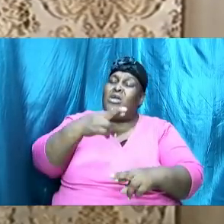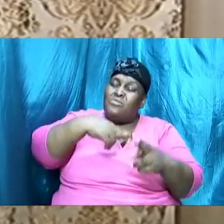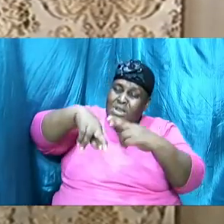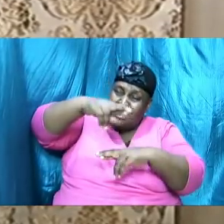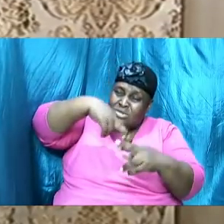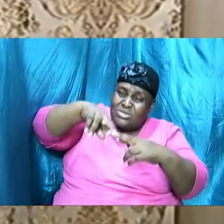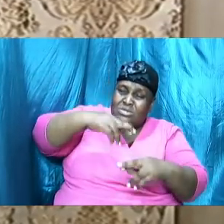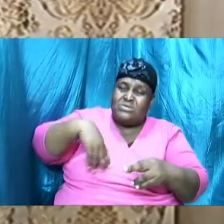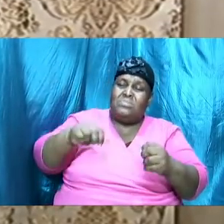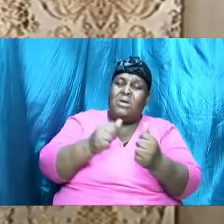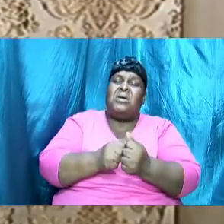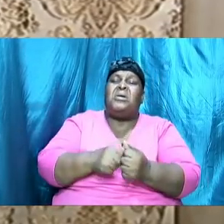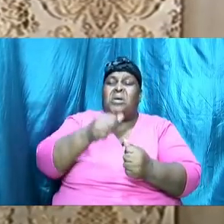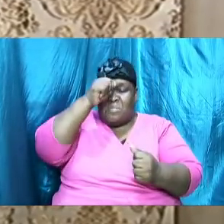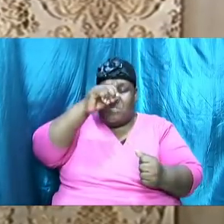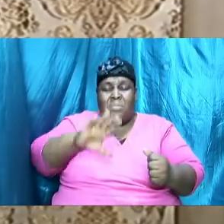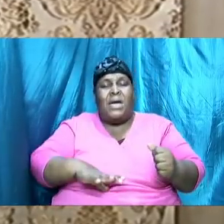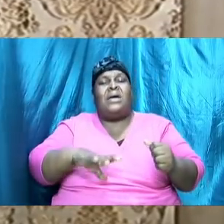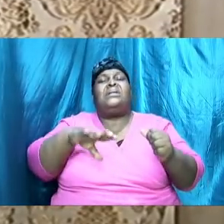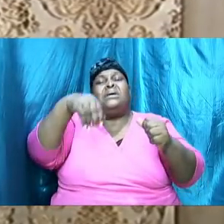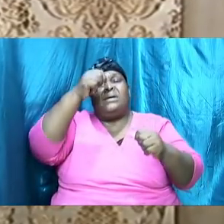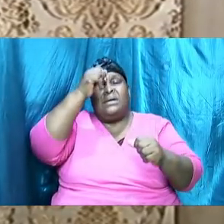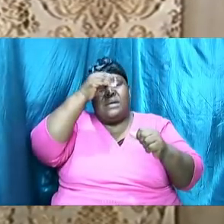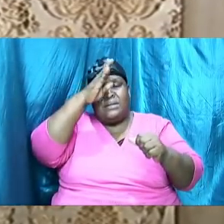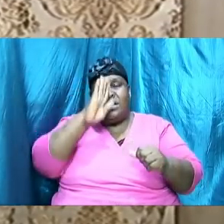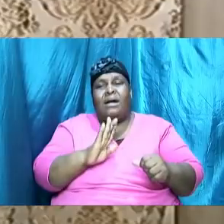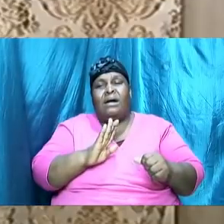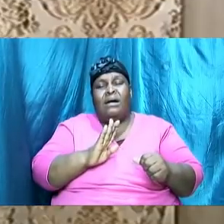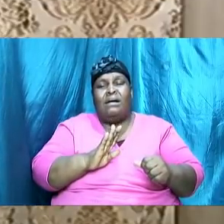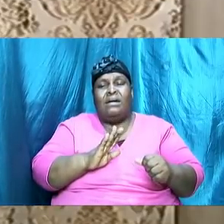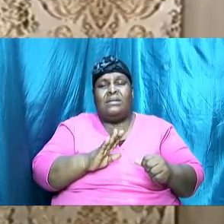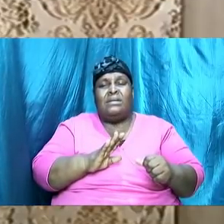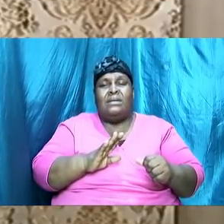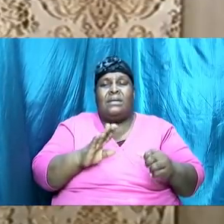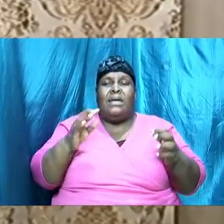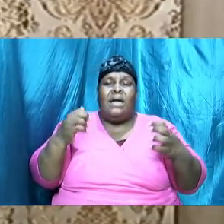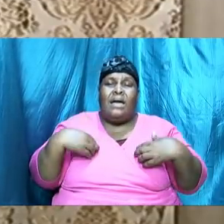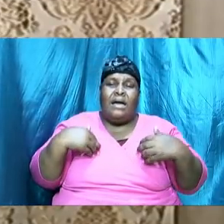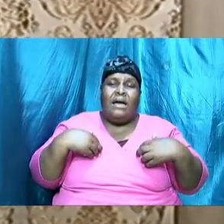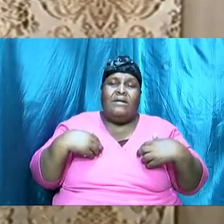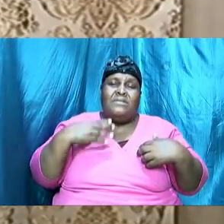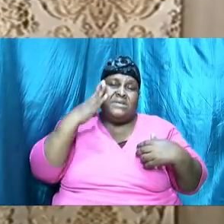and it was man and God having tremendous experiences